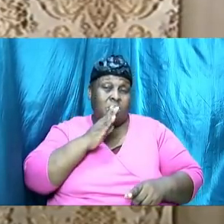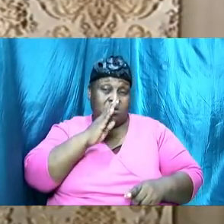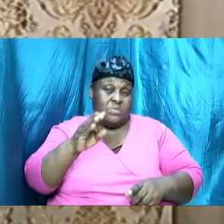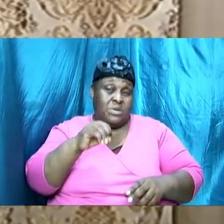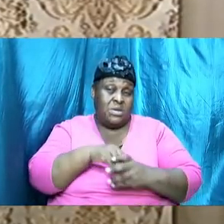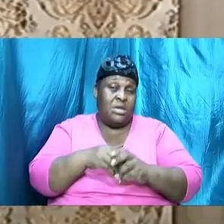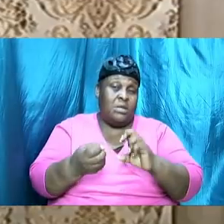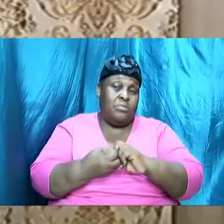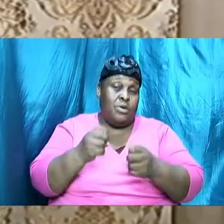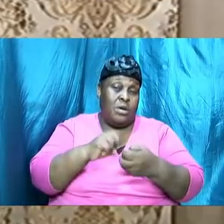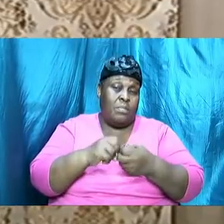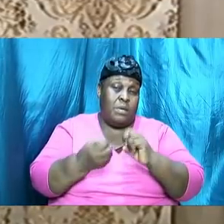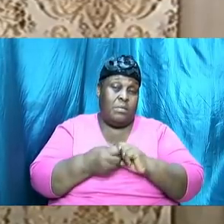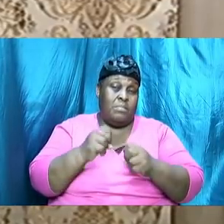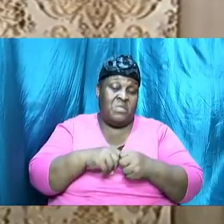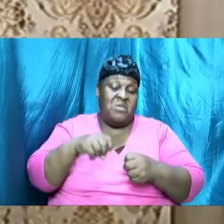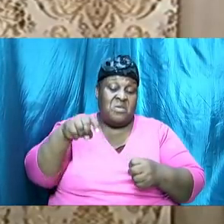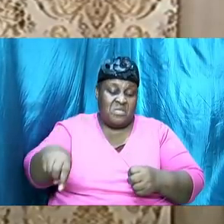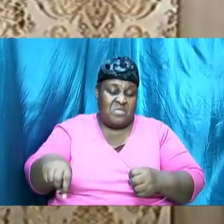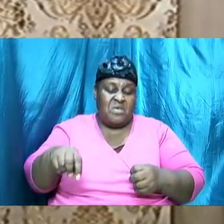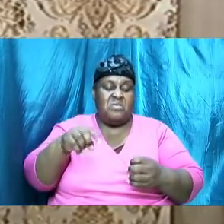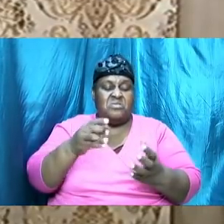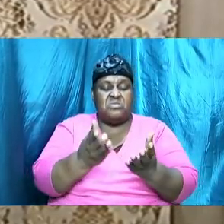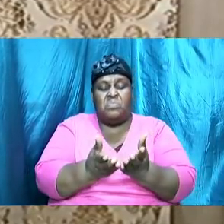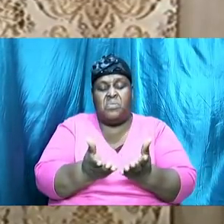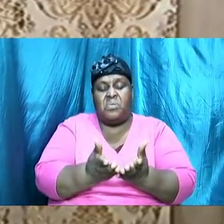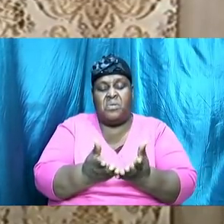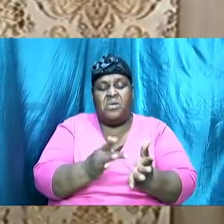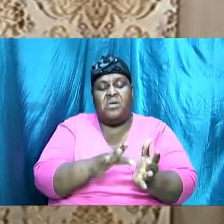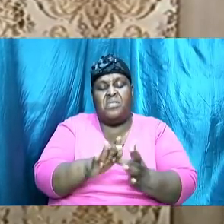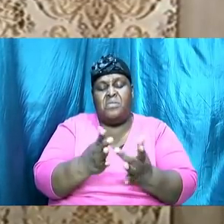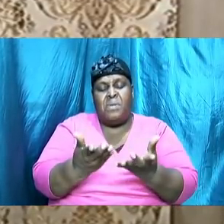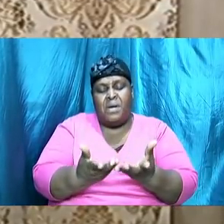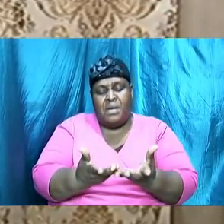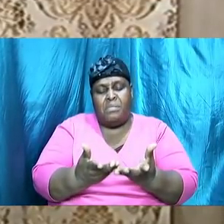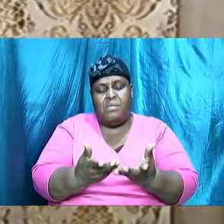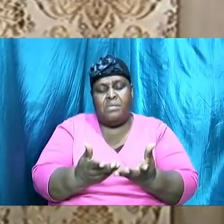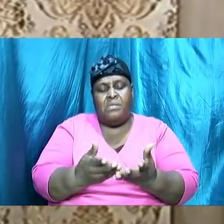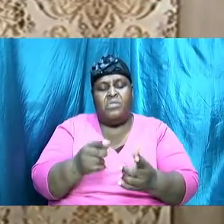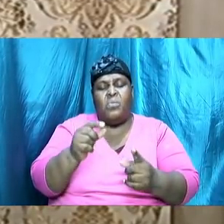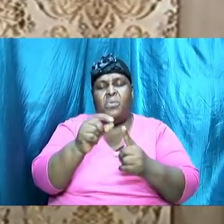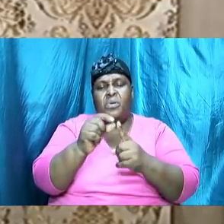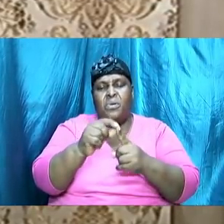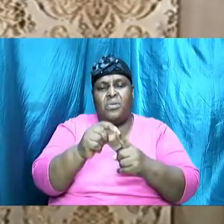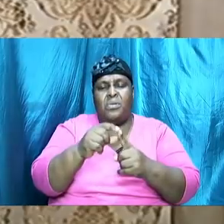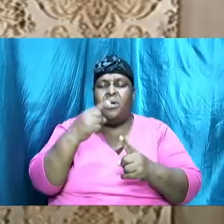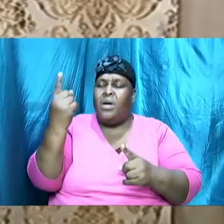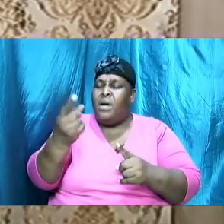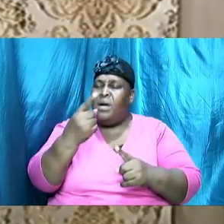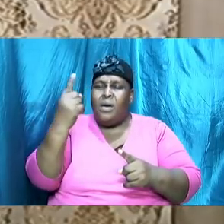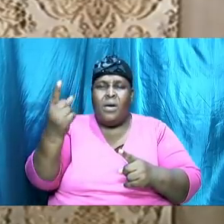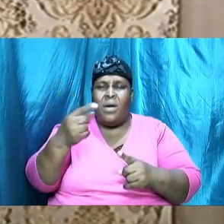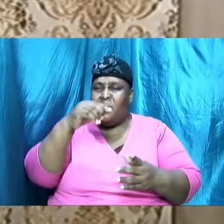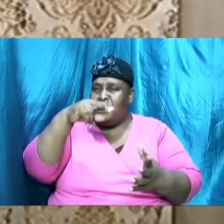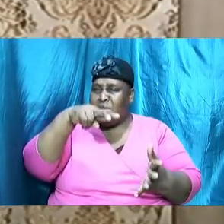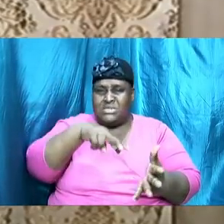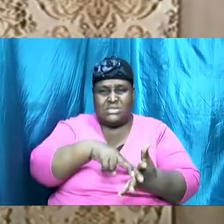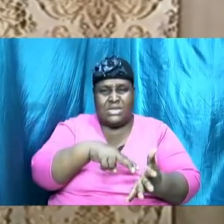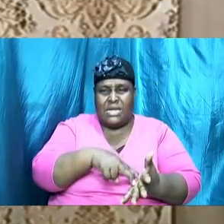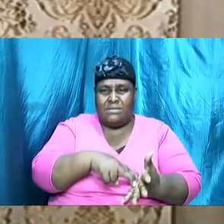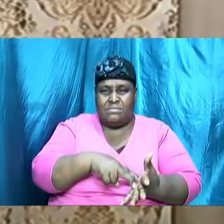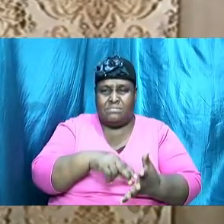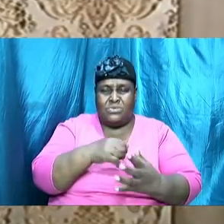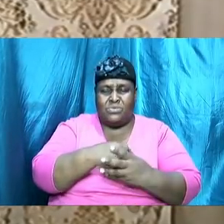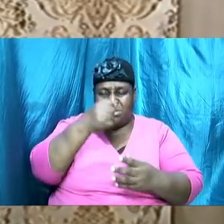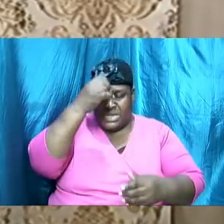book the Bible the word it always will stand it is it was Isaiah